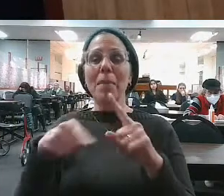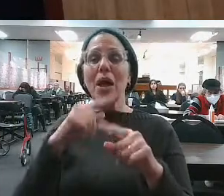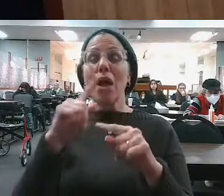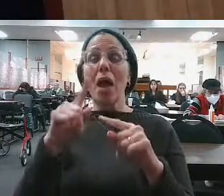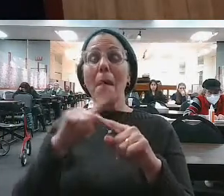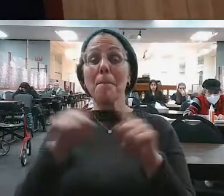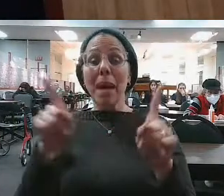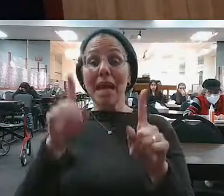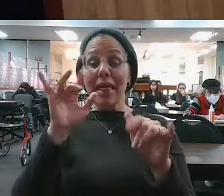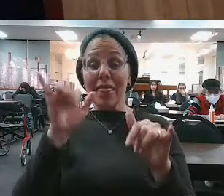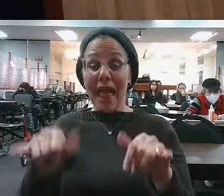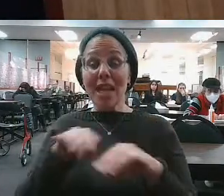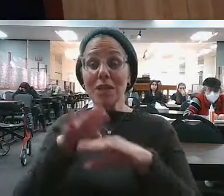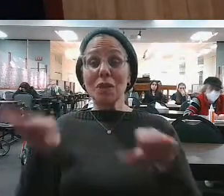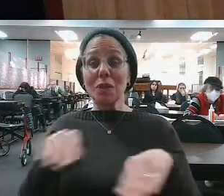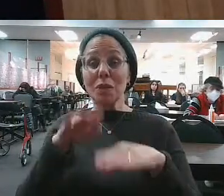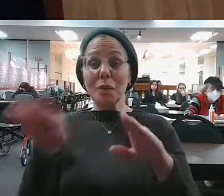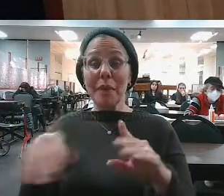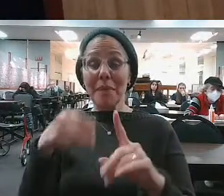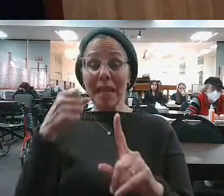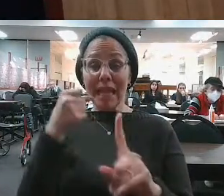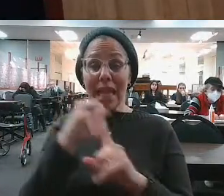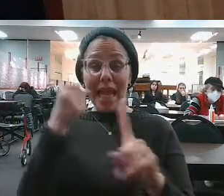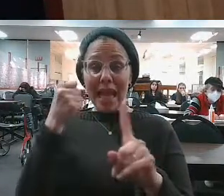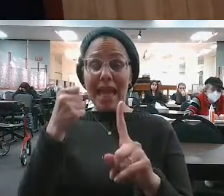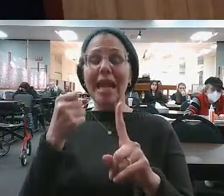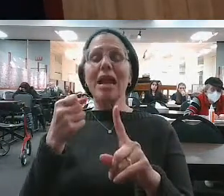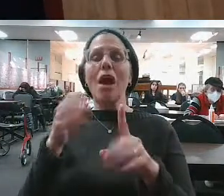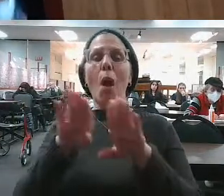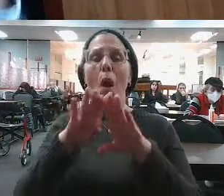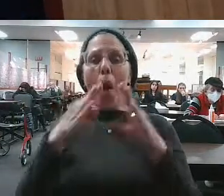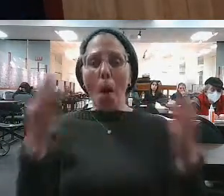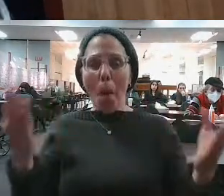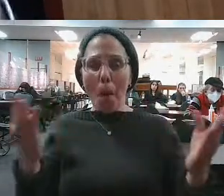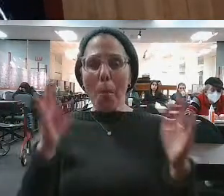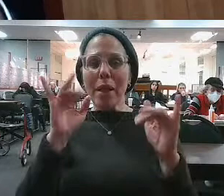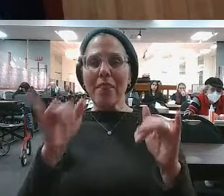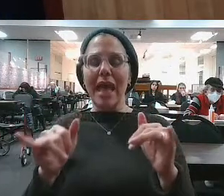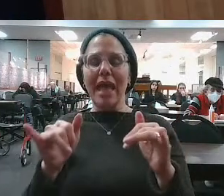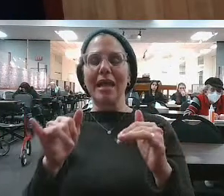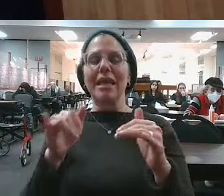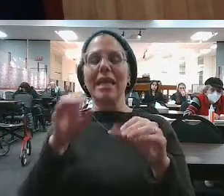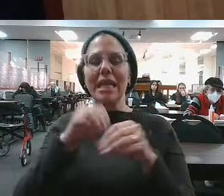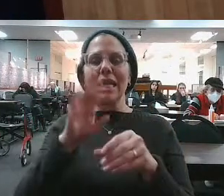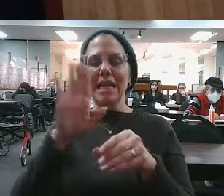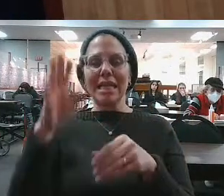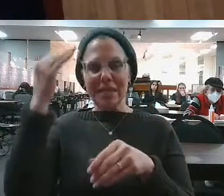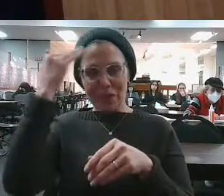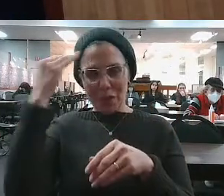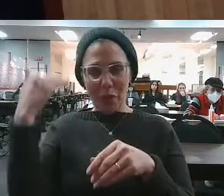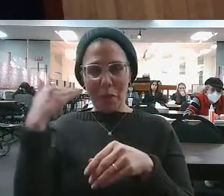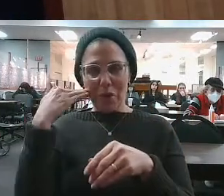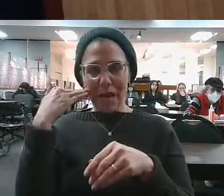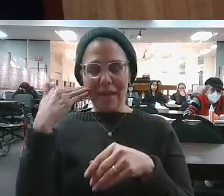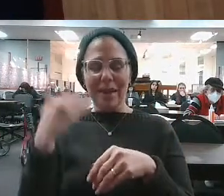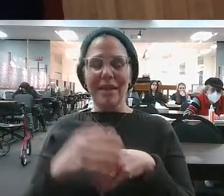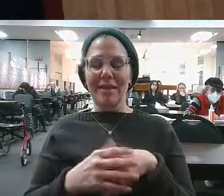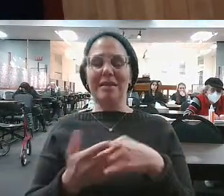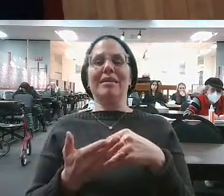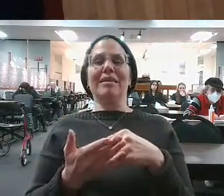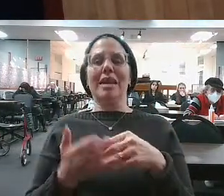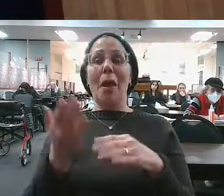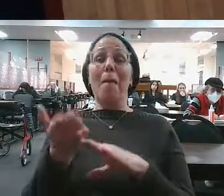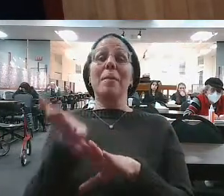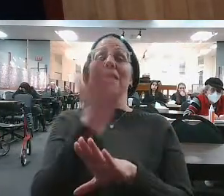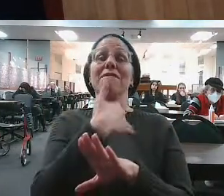head in just the right way that again, this acquired savant syndrome unlocked. The man never played